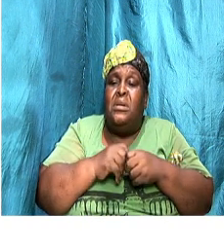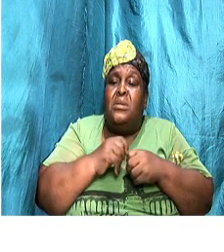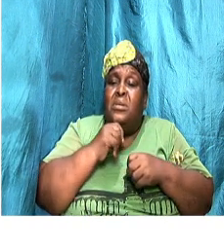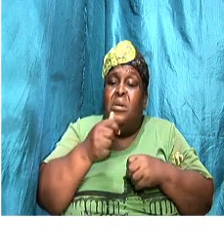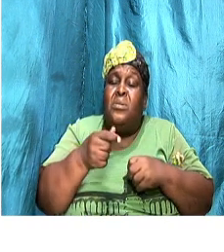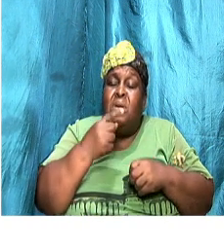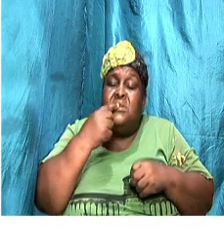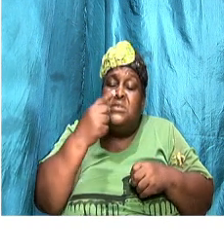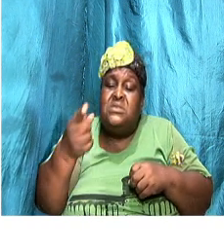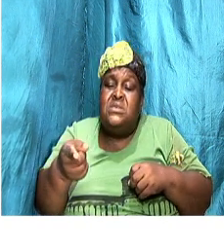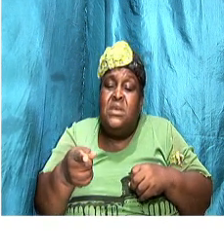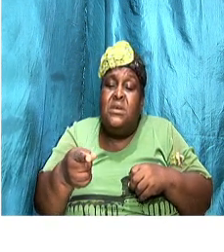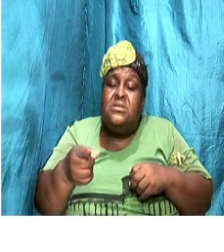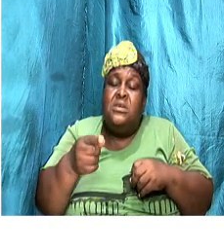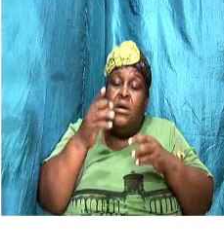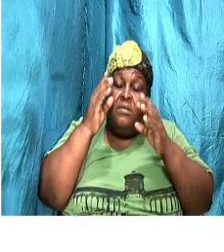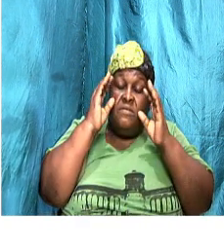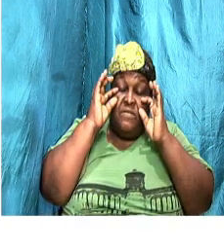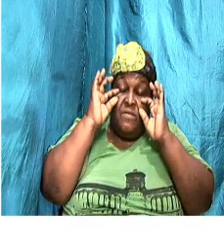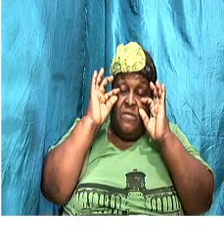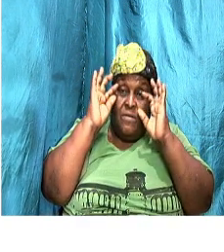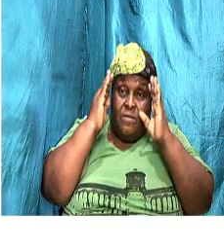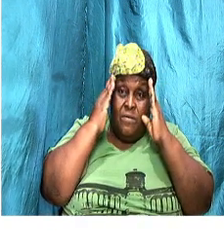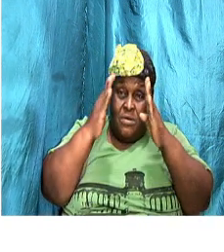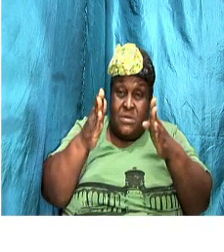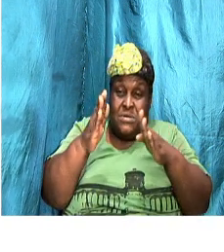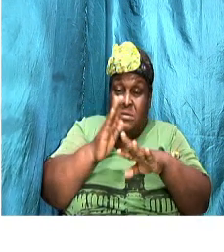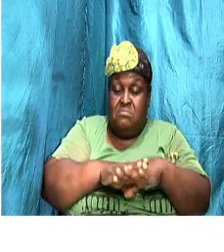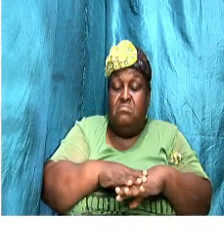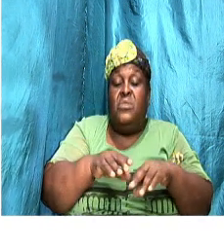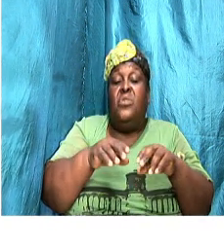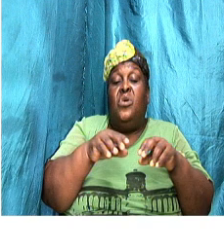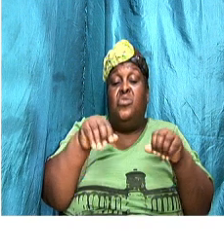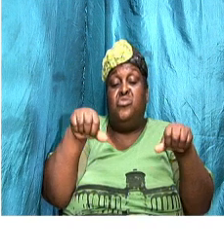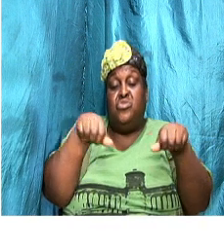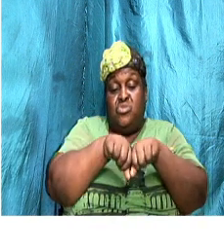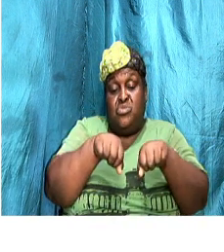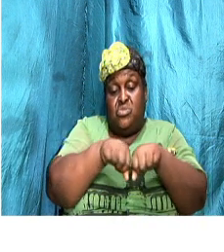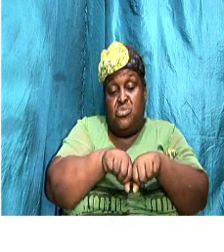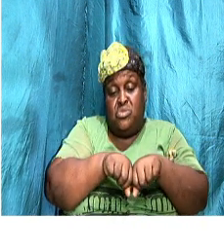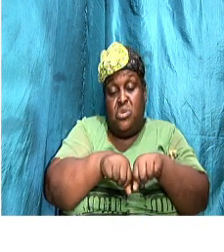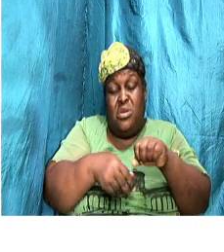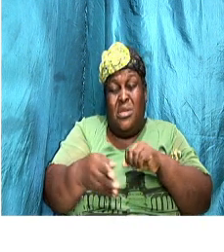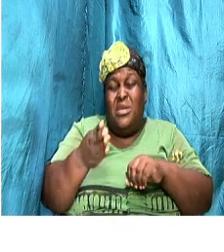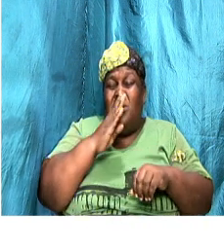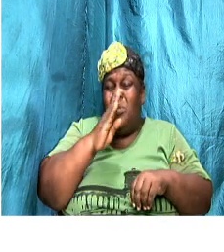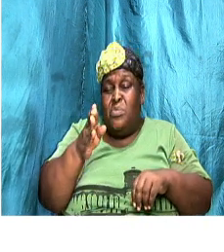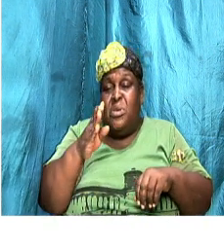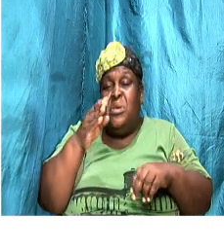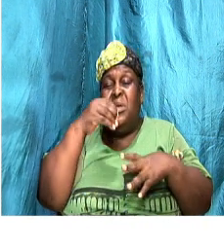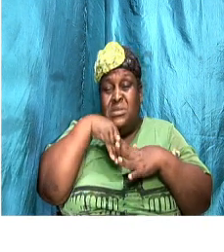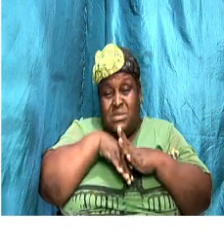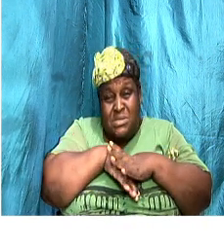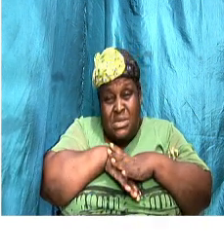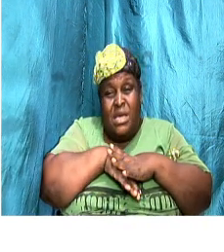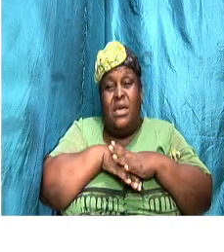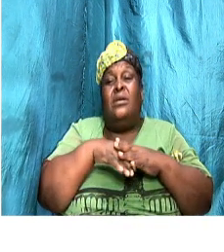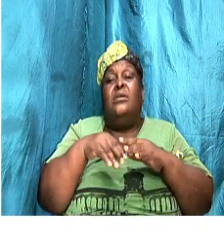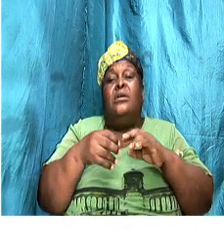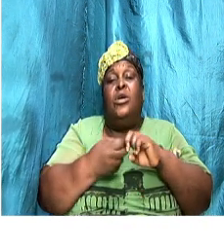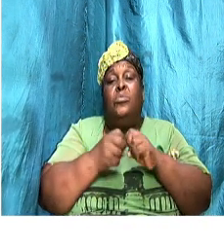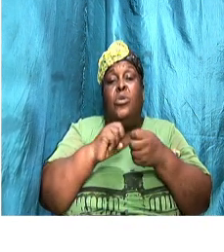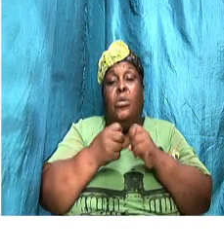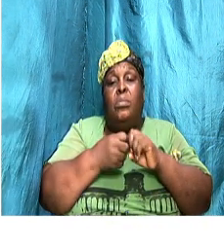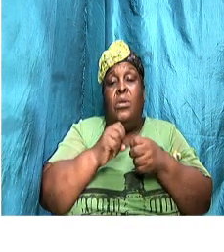because I am focusing on the shoes. So, there will be internal conflicts but as individuals, as we go